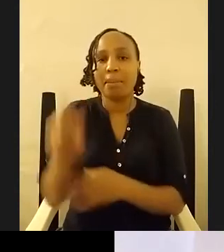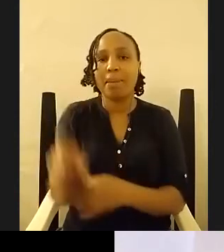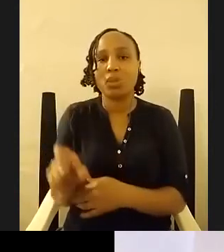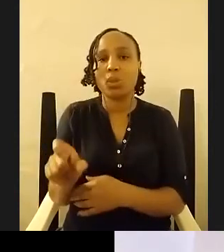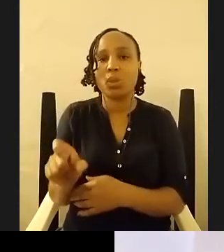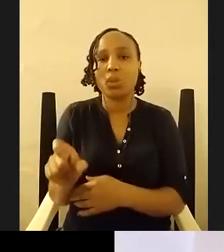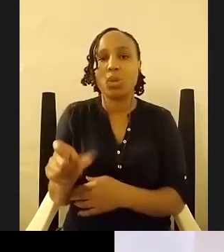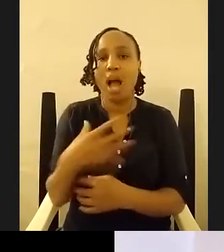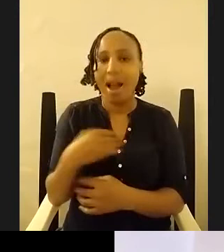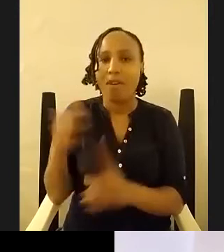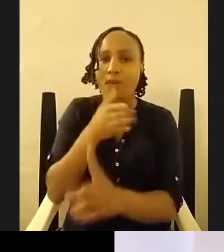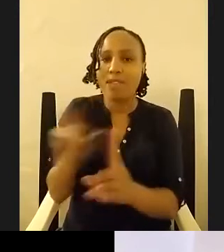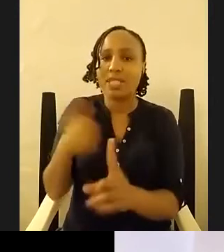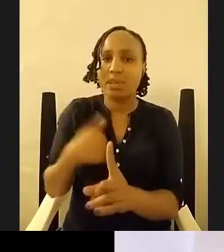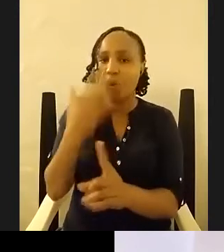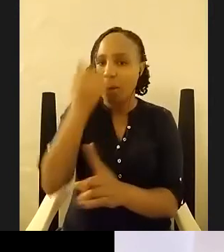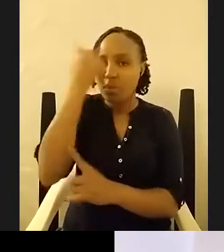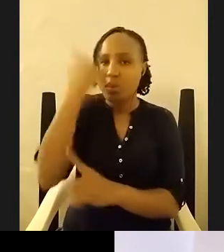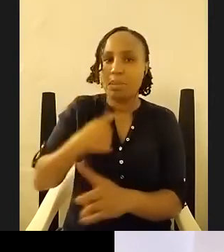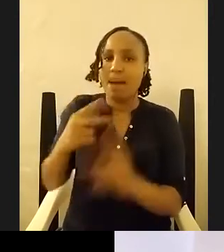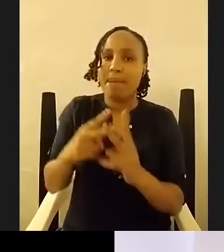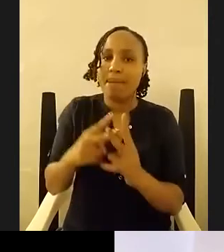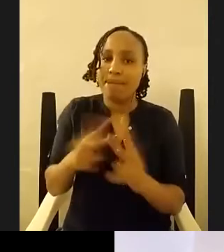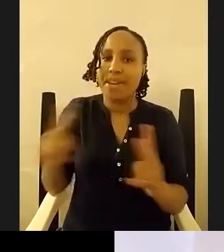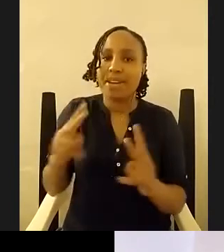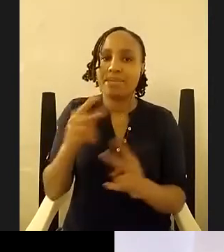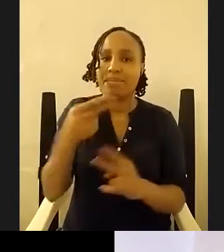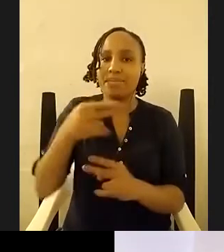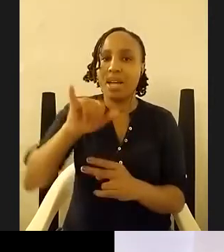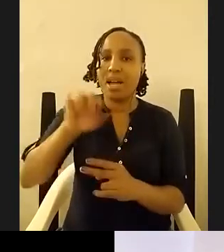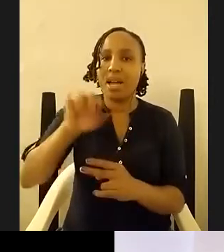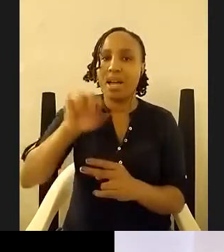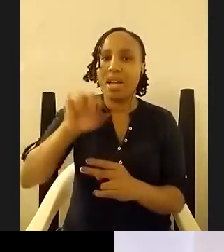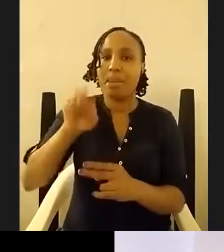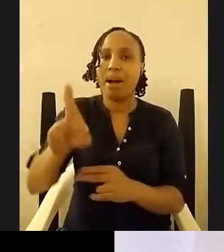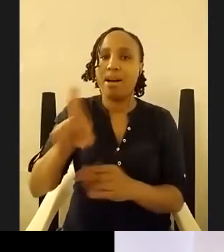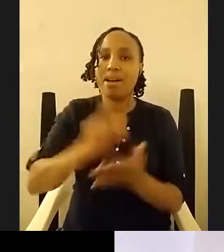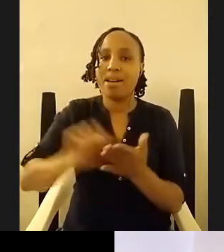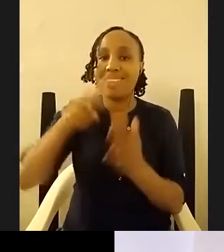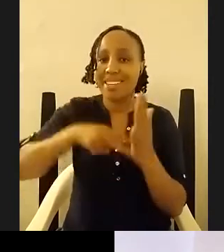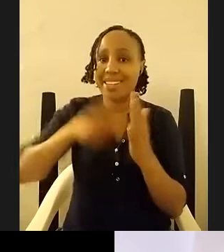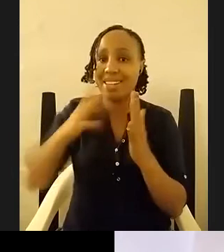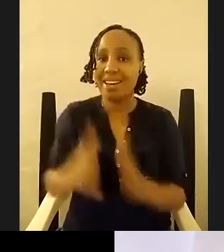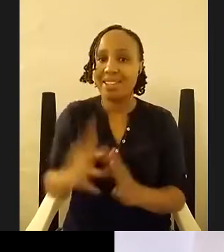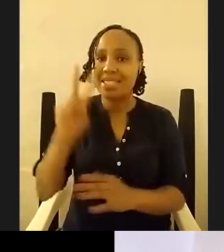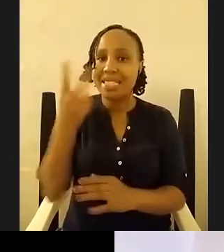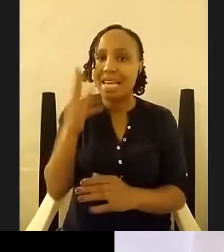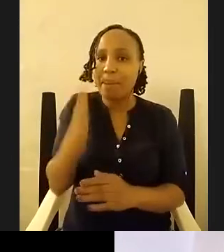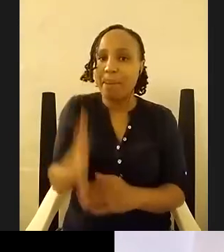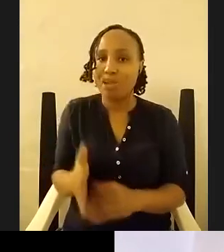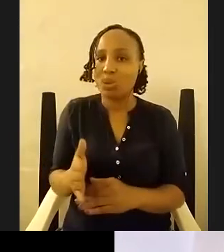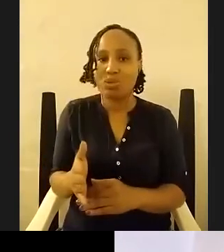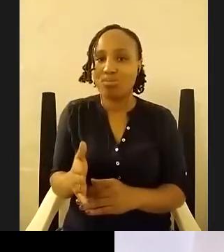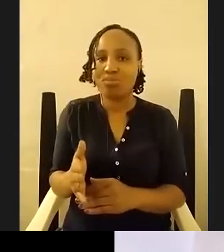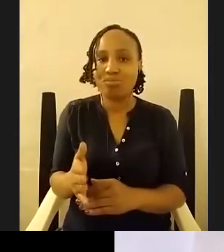very i'm a very high power reader you know so it doesn't like second person is kind of like distancing yeah i